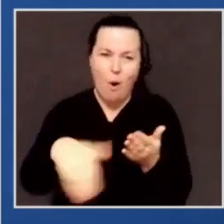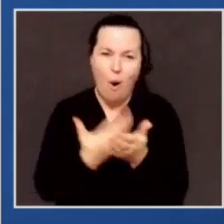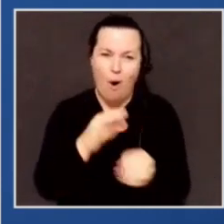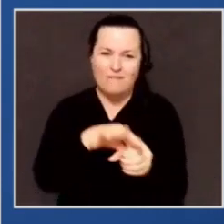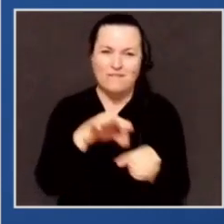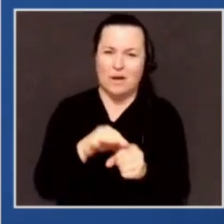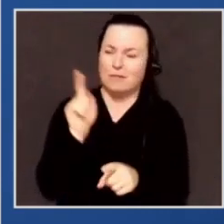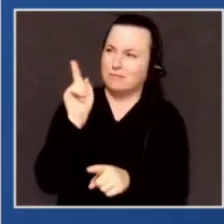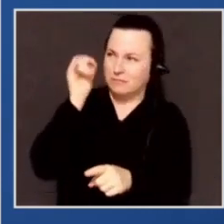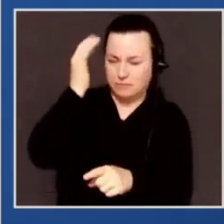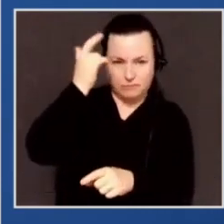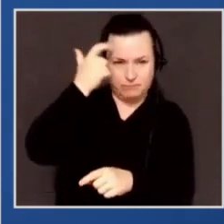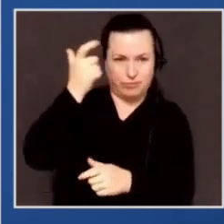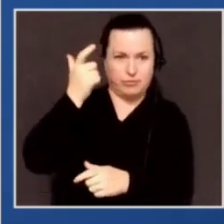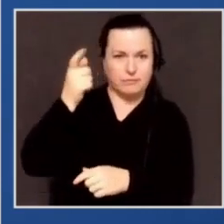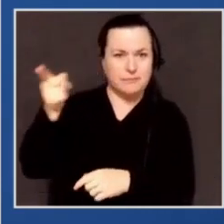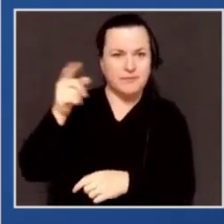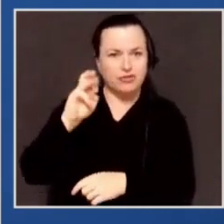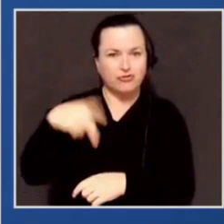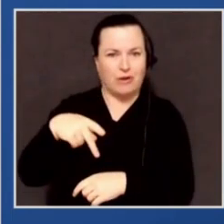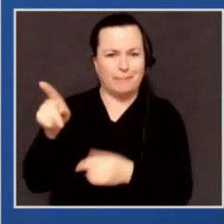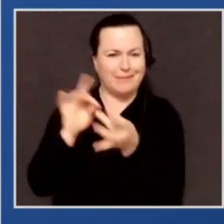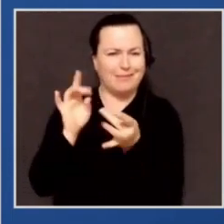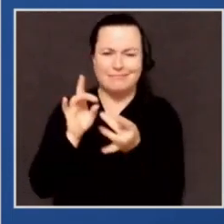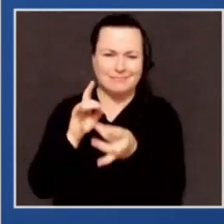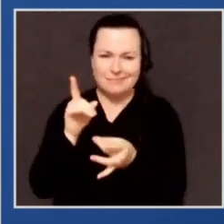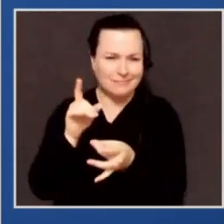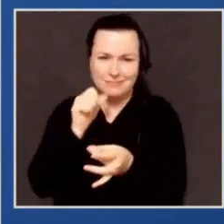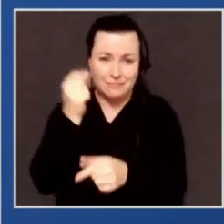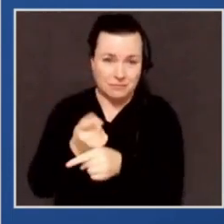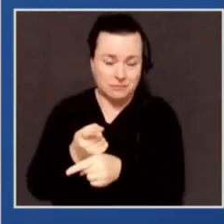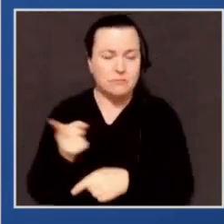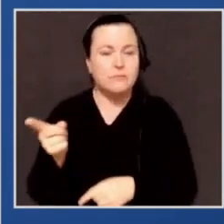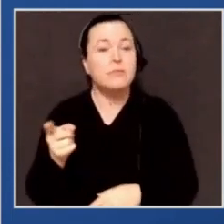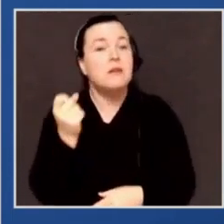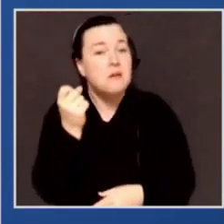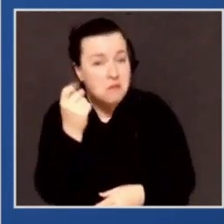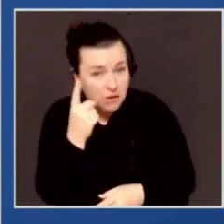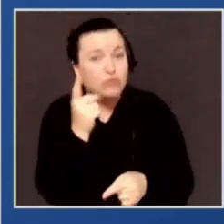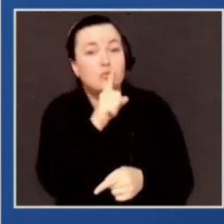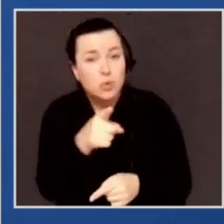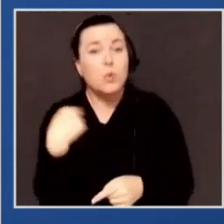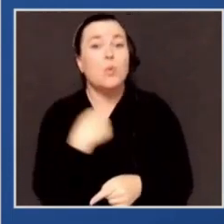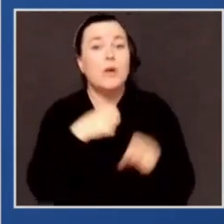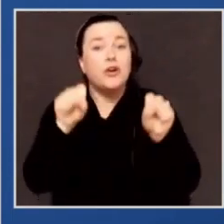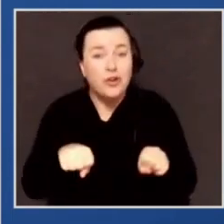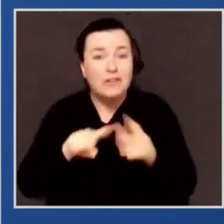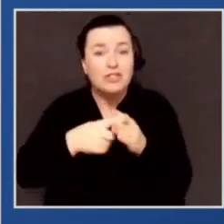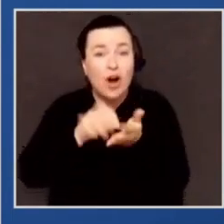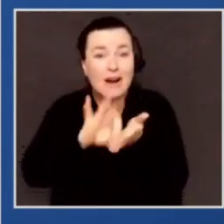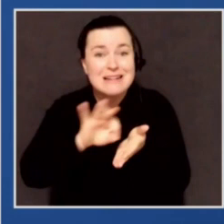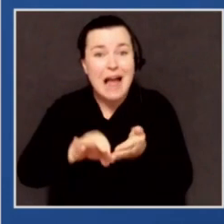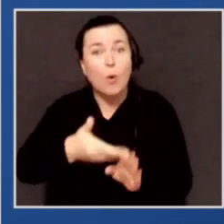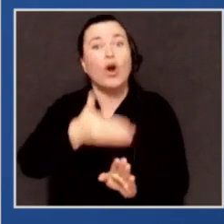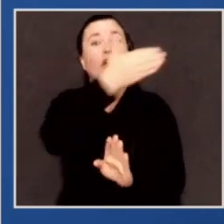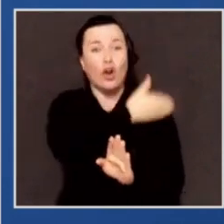Now, it is interesting to note that the count could have started earlier and we could have had results earlier. But for the attempts